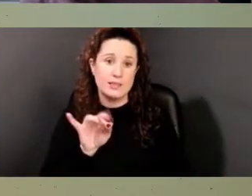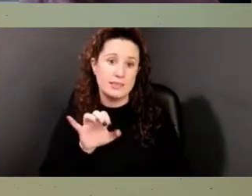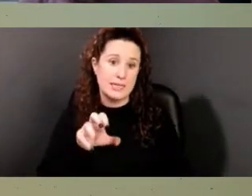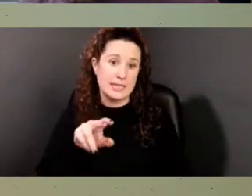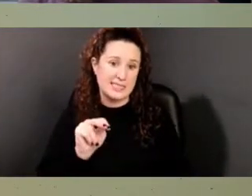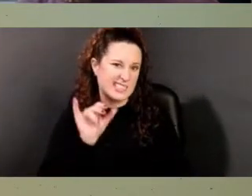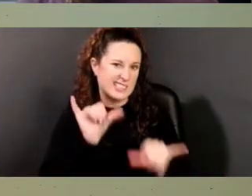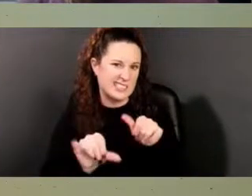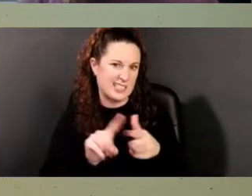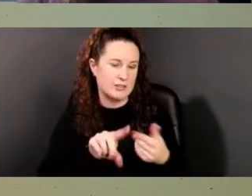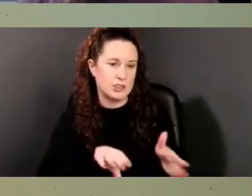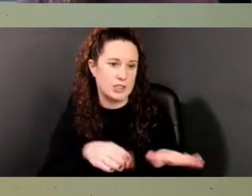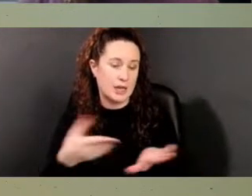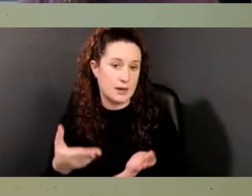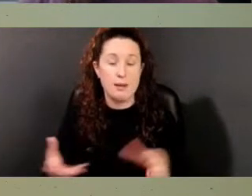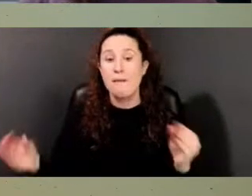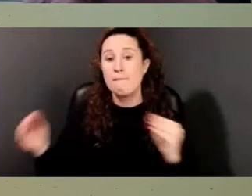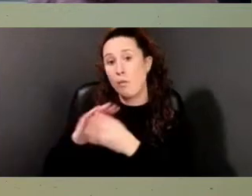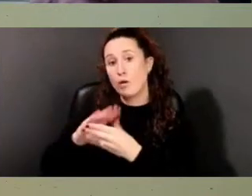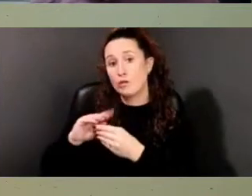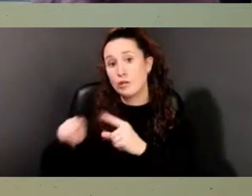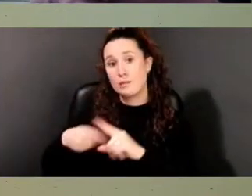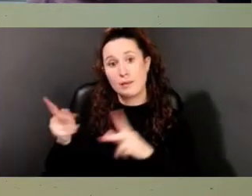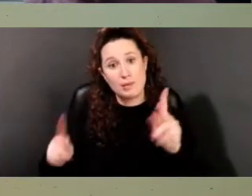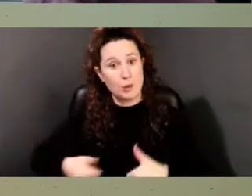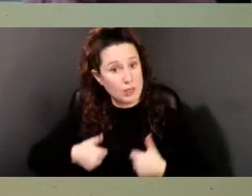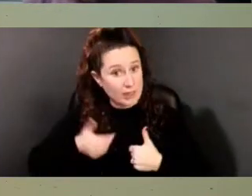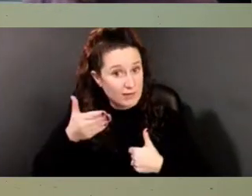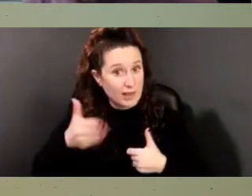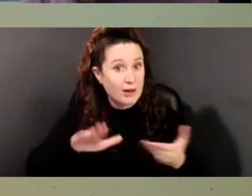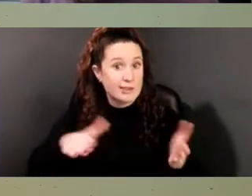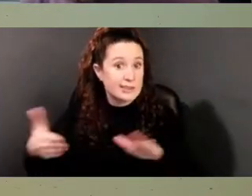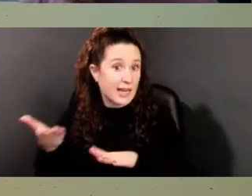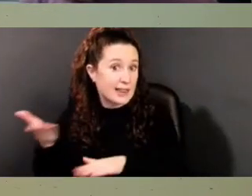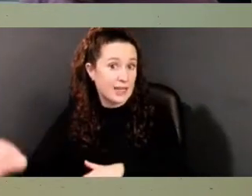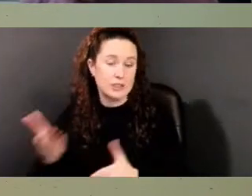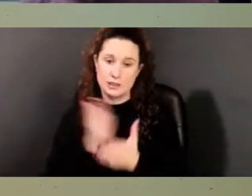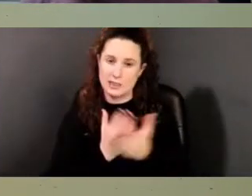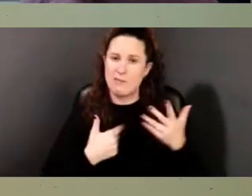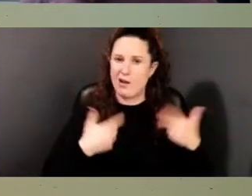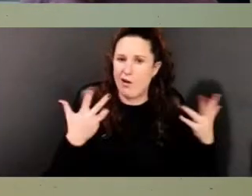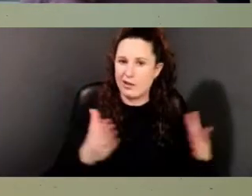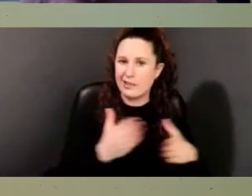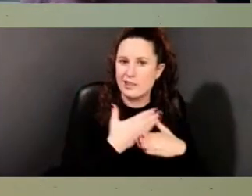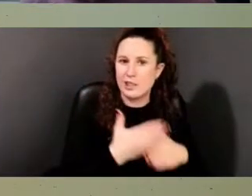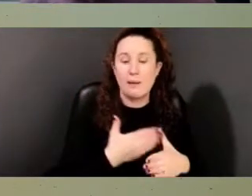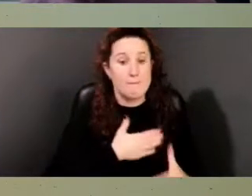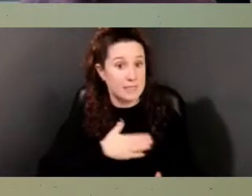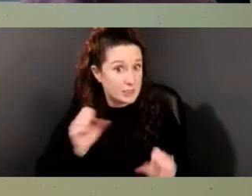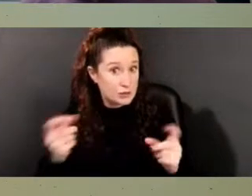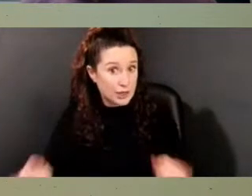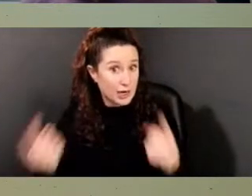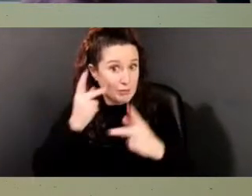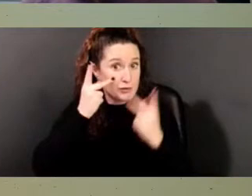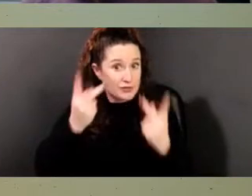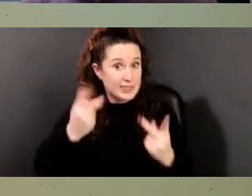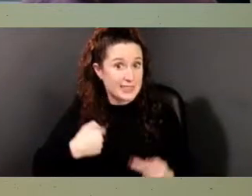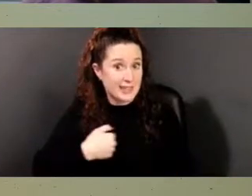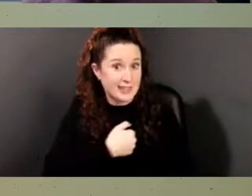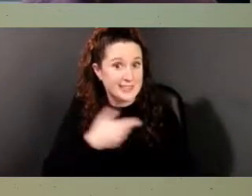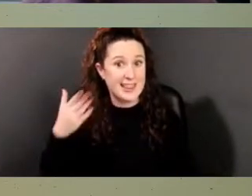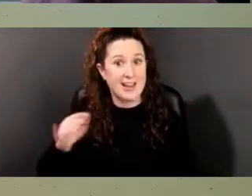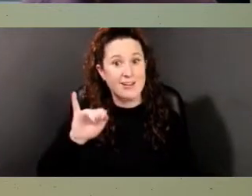people who lived and labored at the plantation, some of whose stories I've shared with you, please come and visit us at the John Dickinson Plantation.